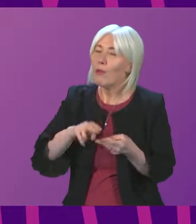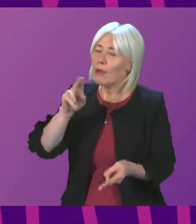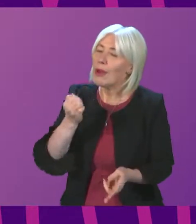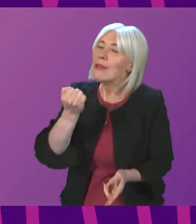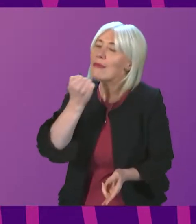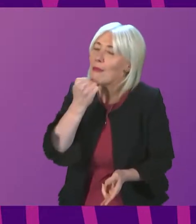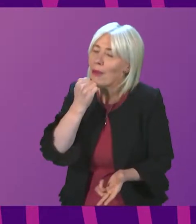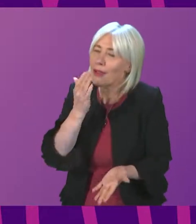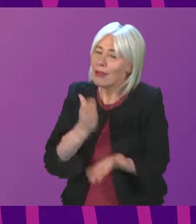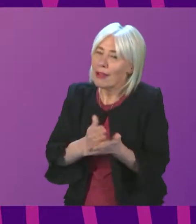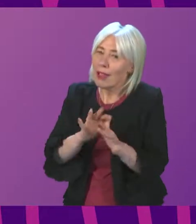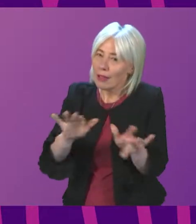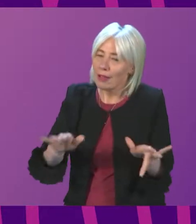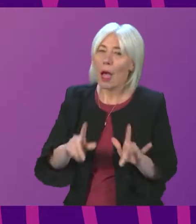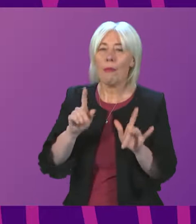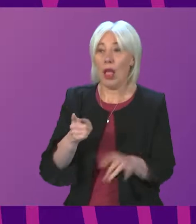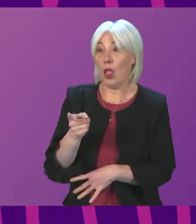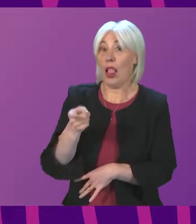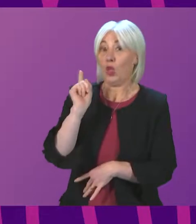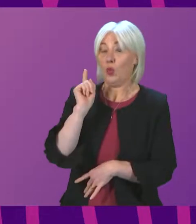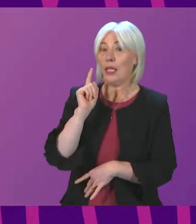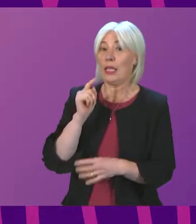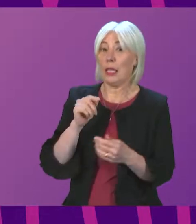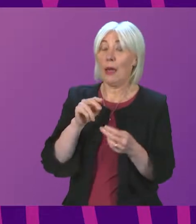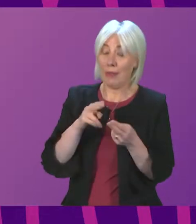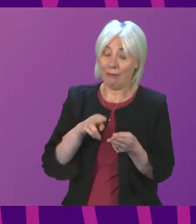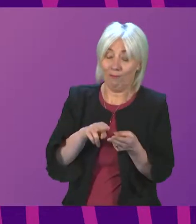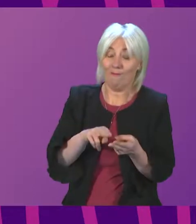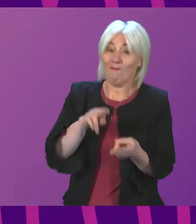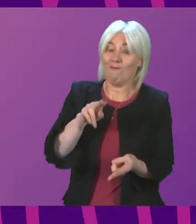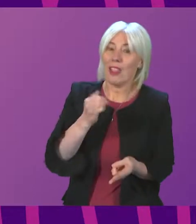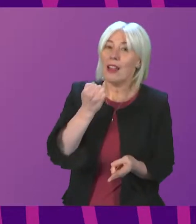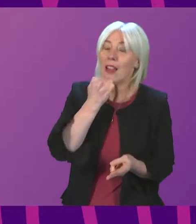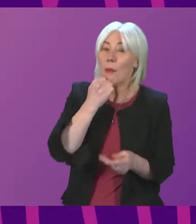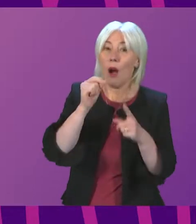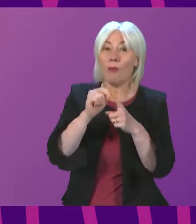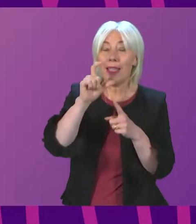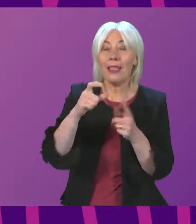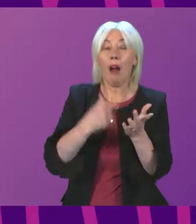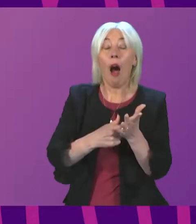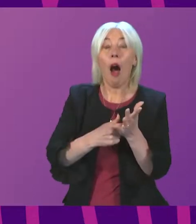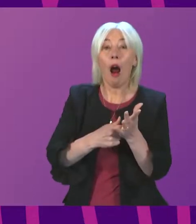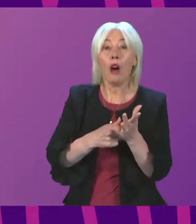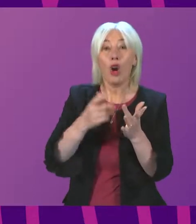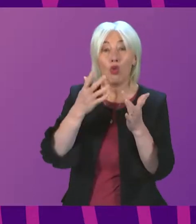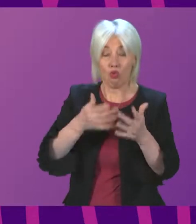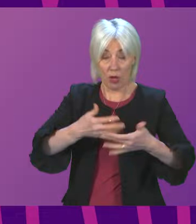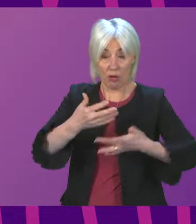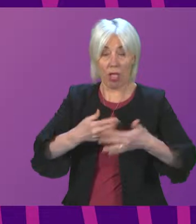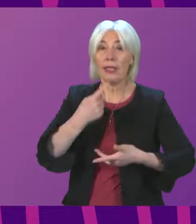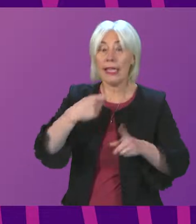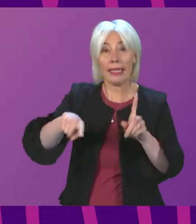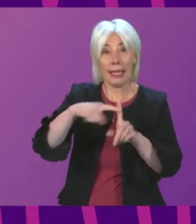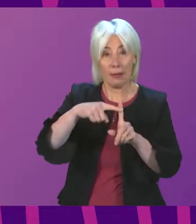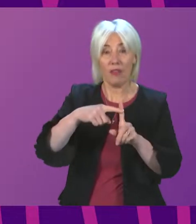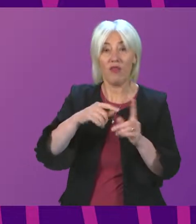actual prevalence. And indeed, in the past week, there has been a further increase in the number of PCR test results showing positive for the